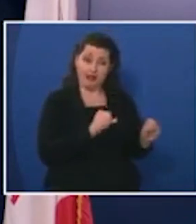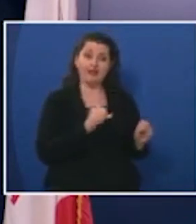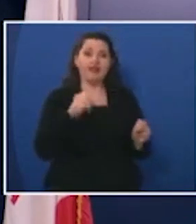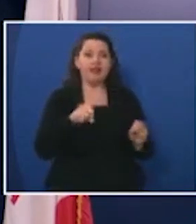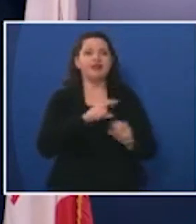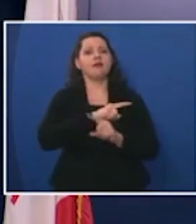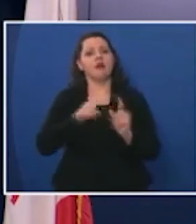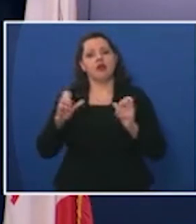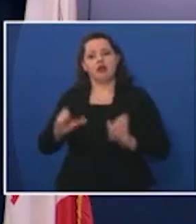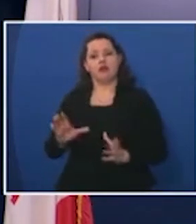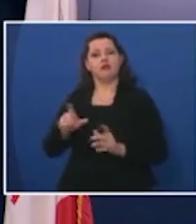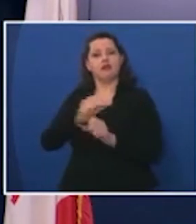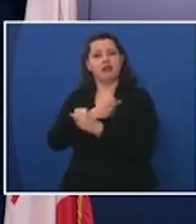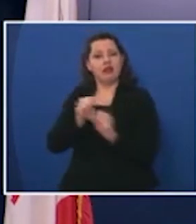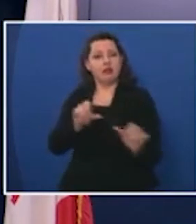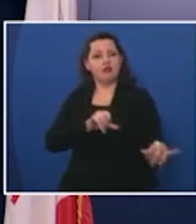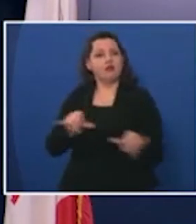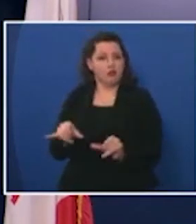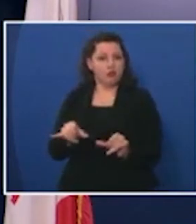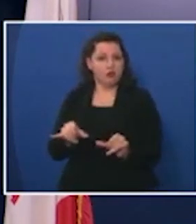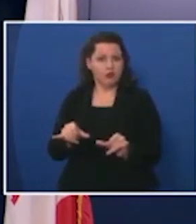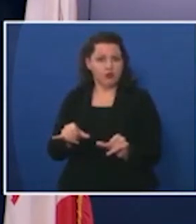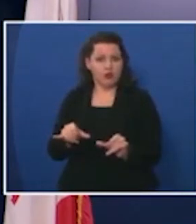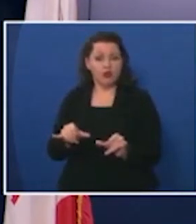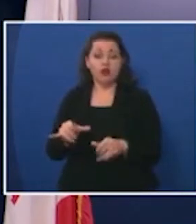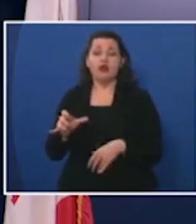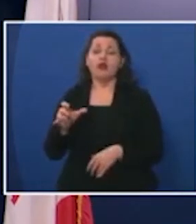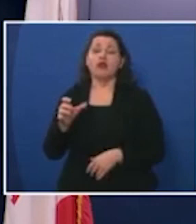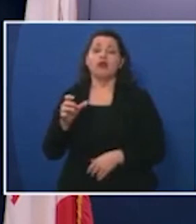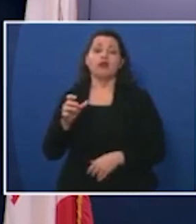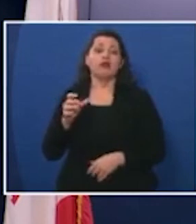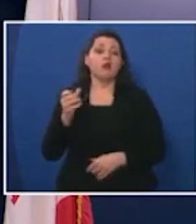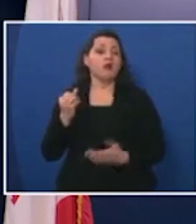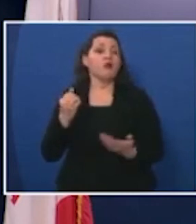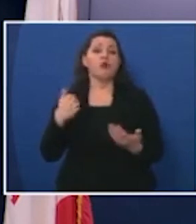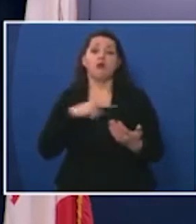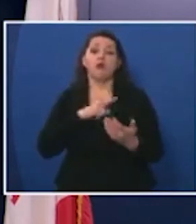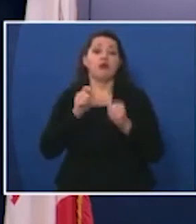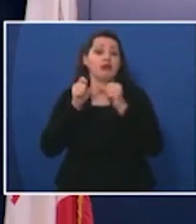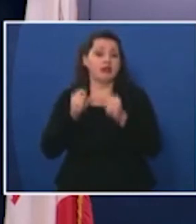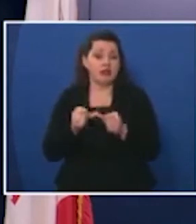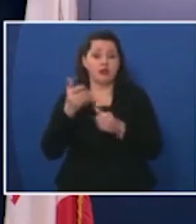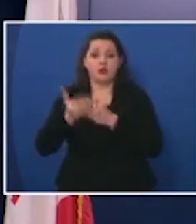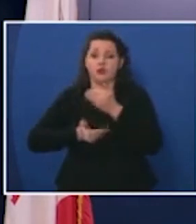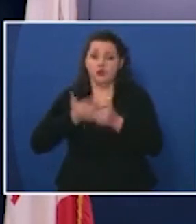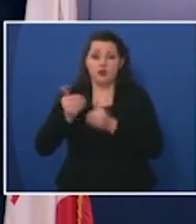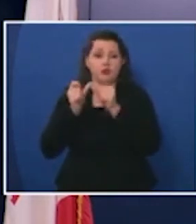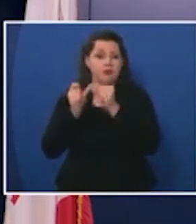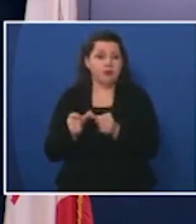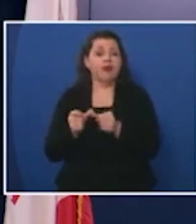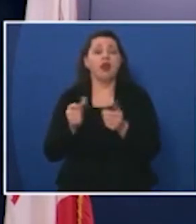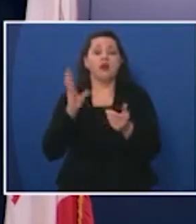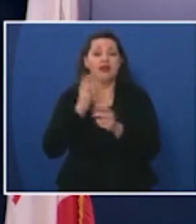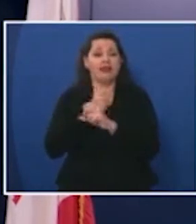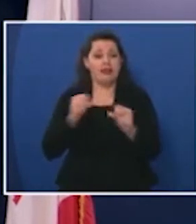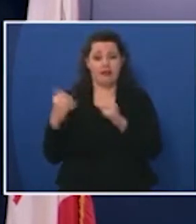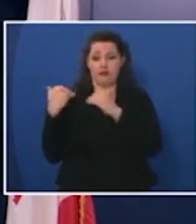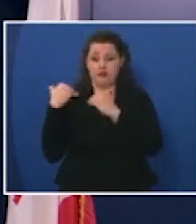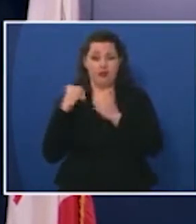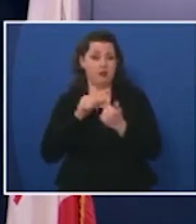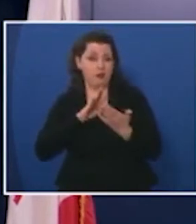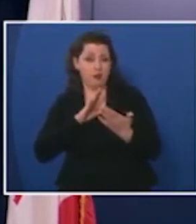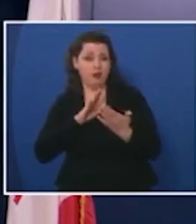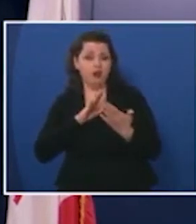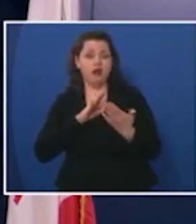keeping their customers that they're serving safe as well so we're going to continue to move forward we're going to do it in a safe and responsible manner